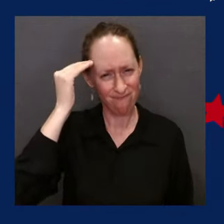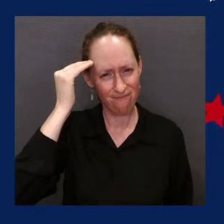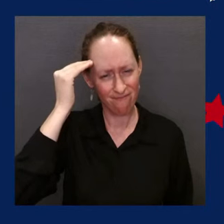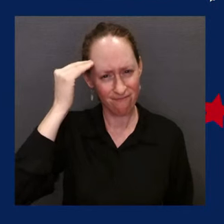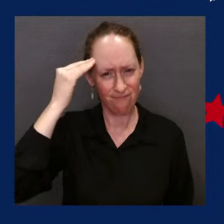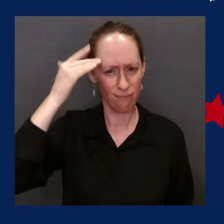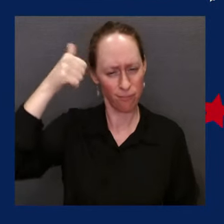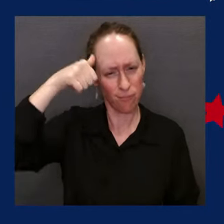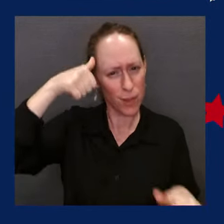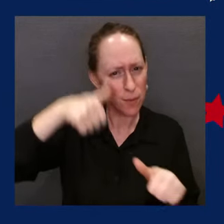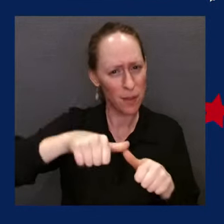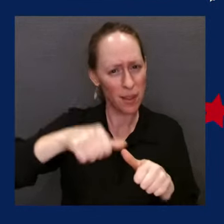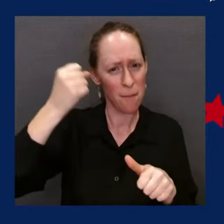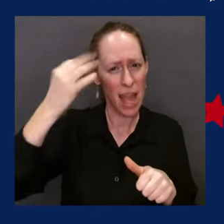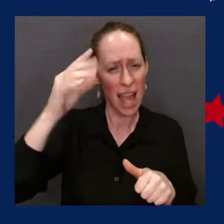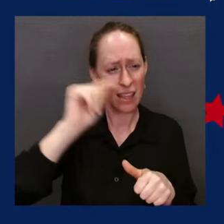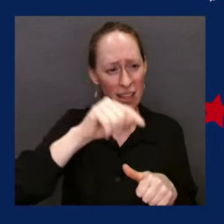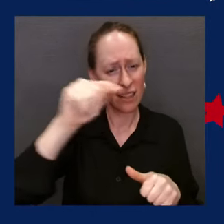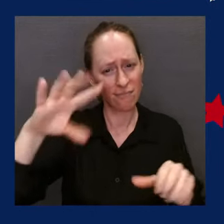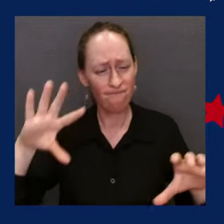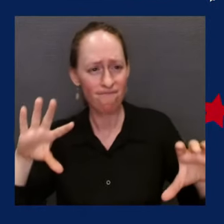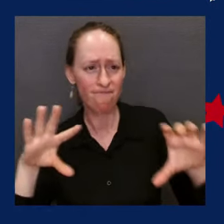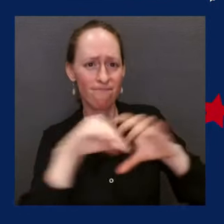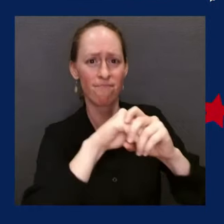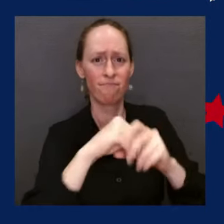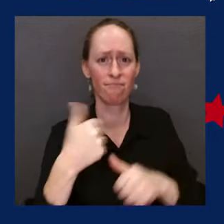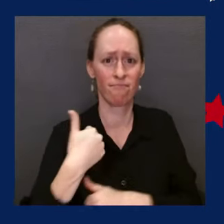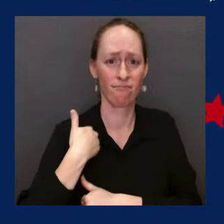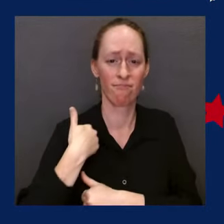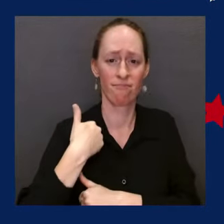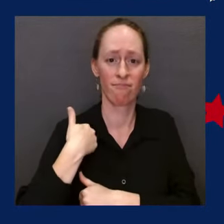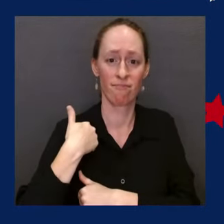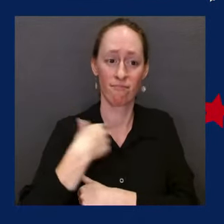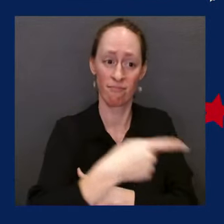so that we can live as a free people.